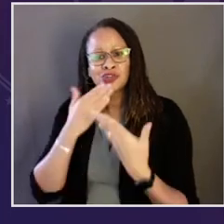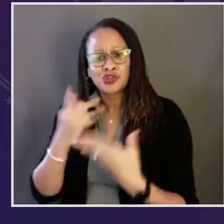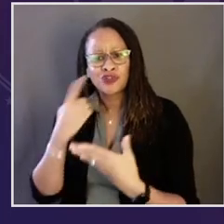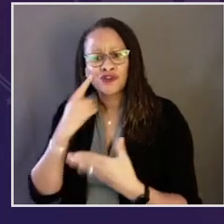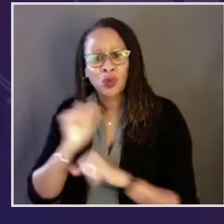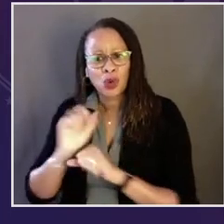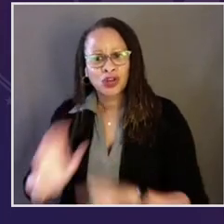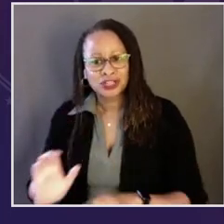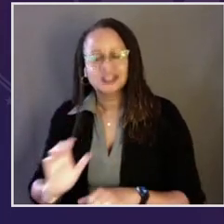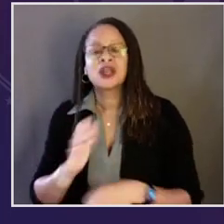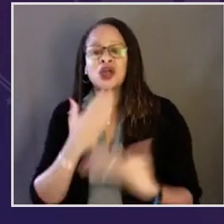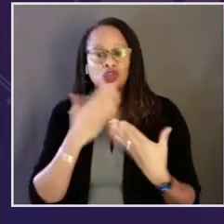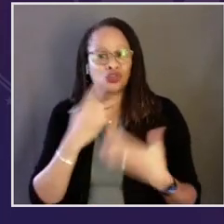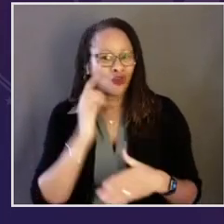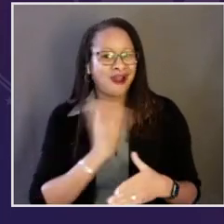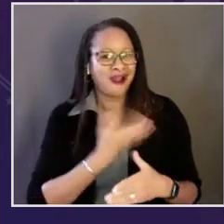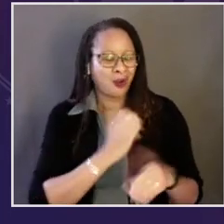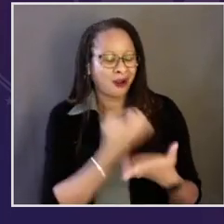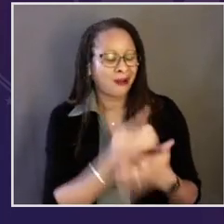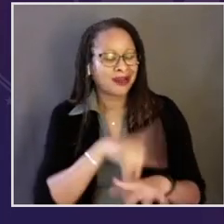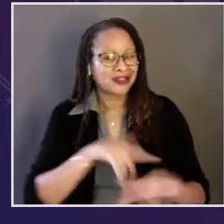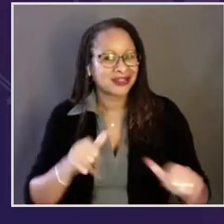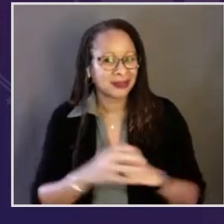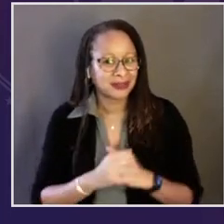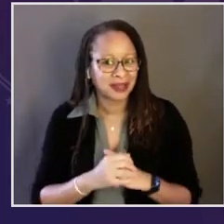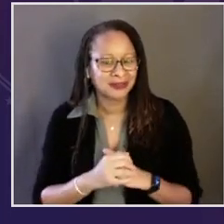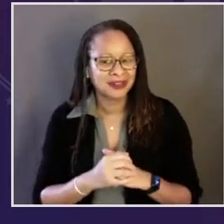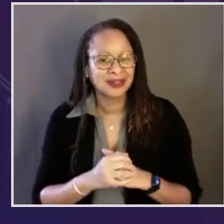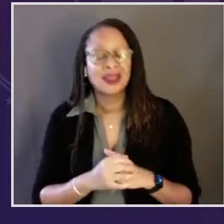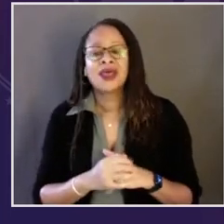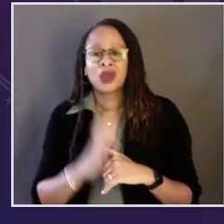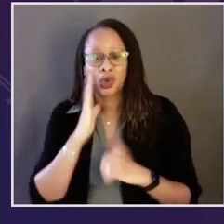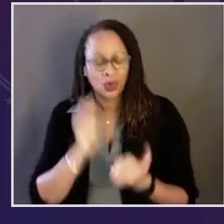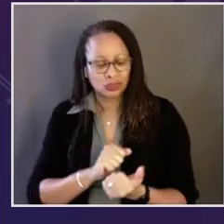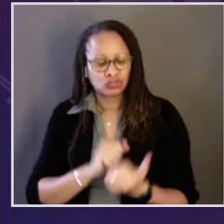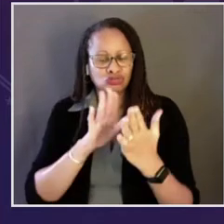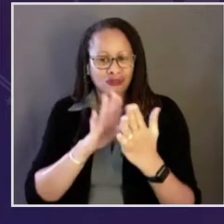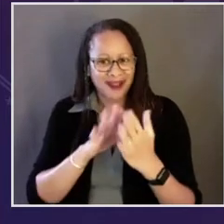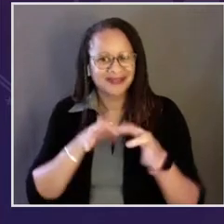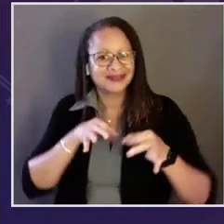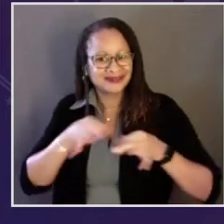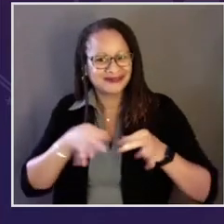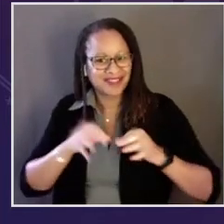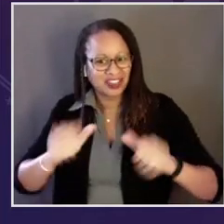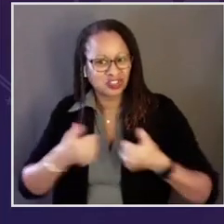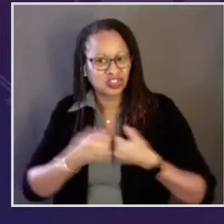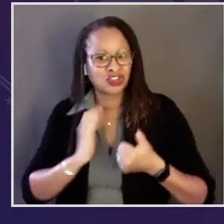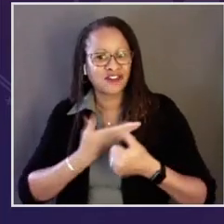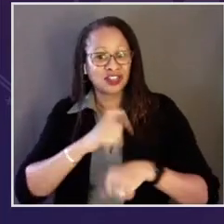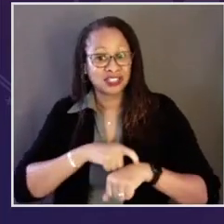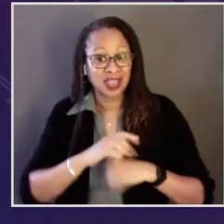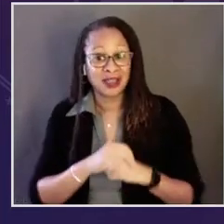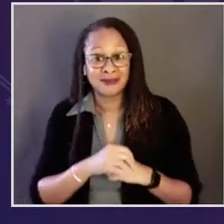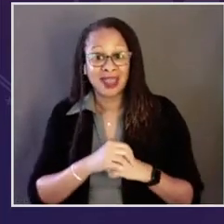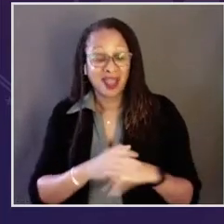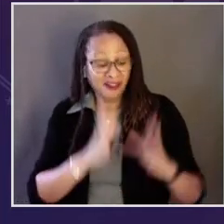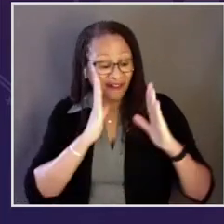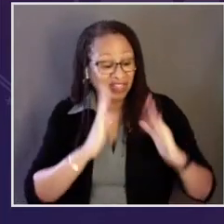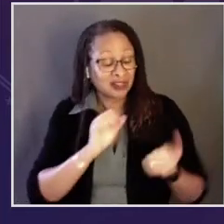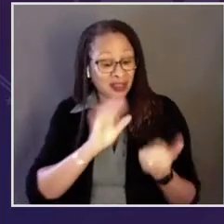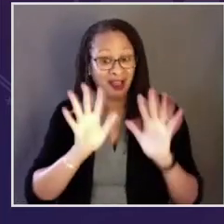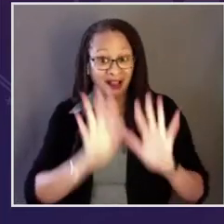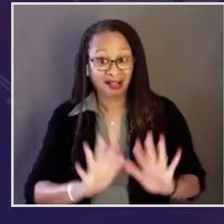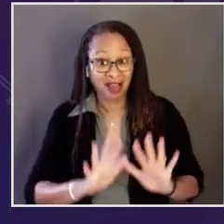negotiate trade deals that are good for workers and good for our economy, who will address the defining